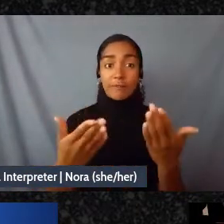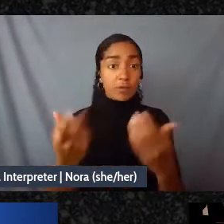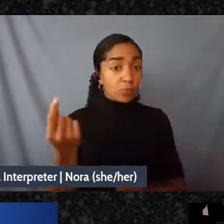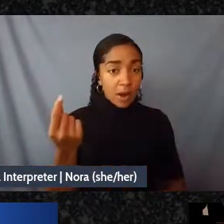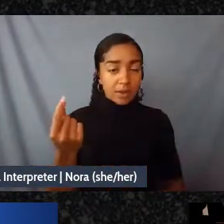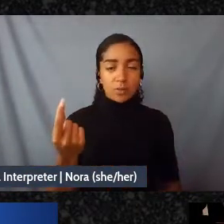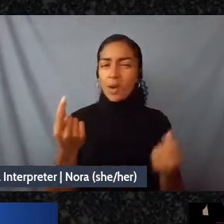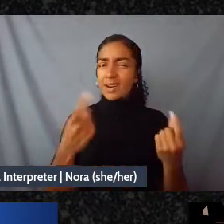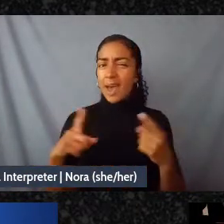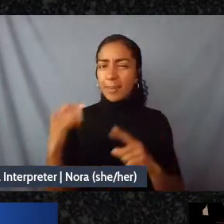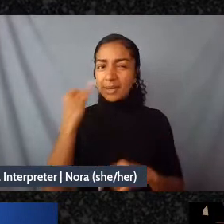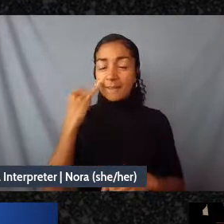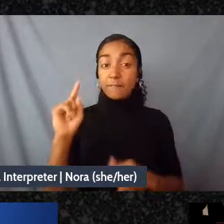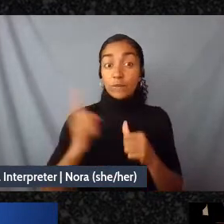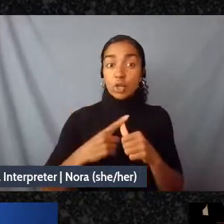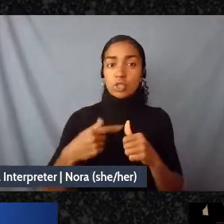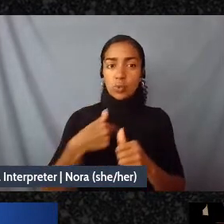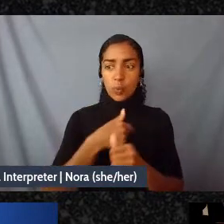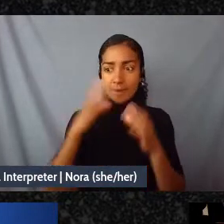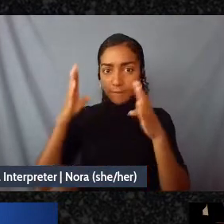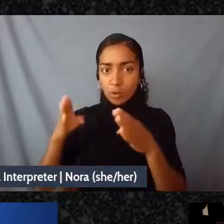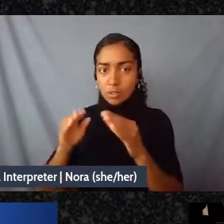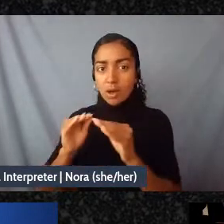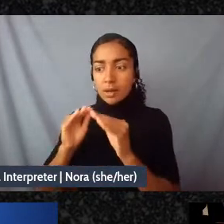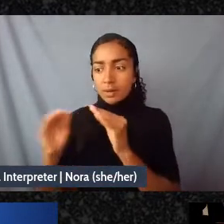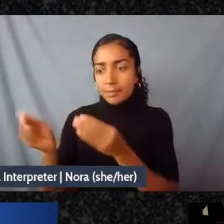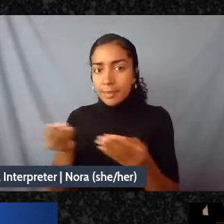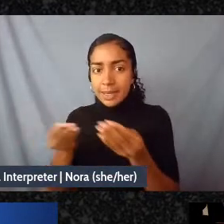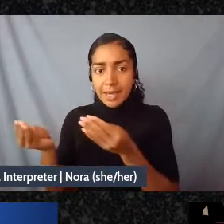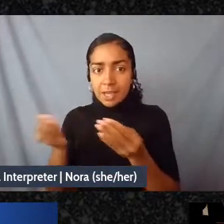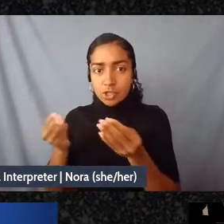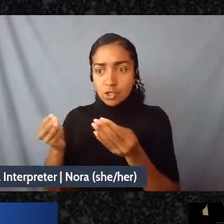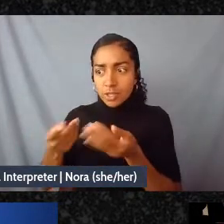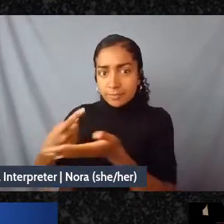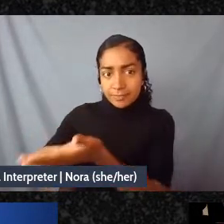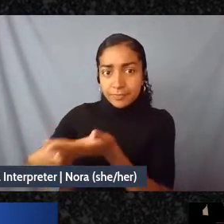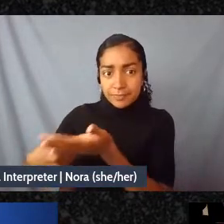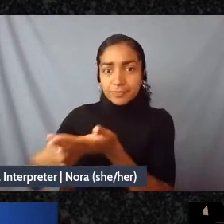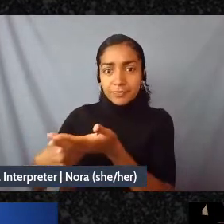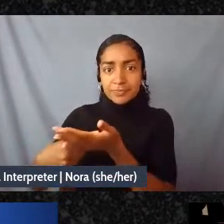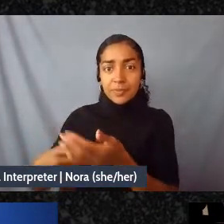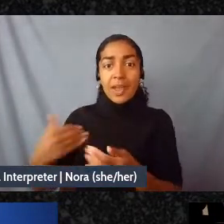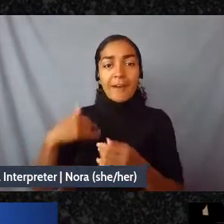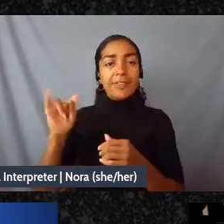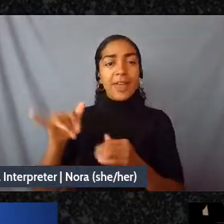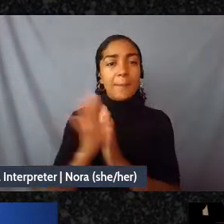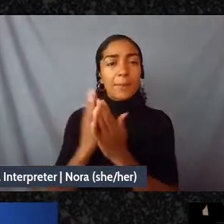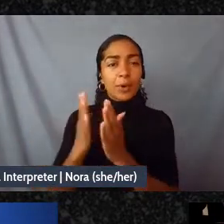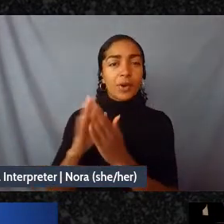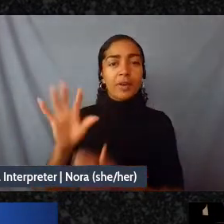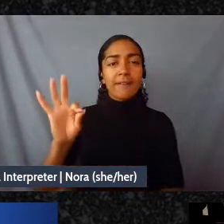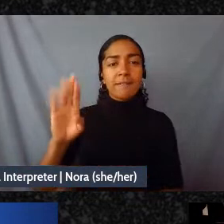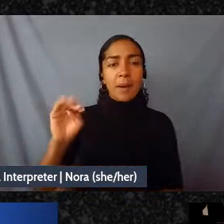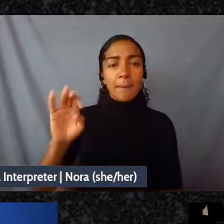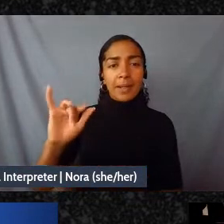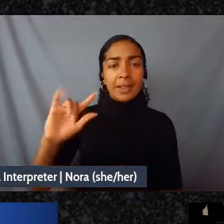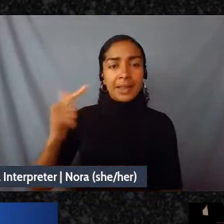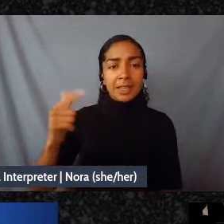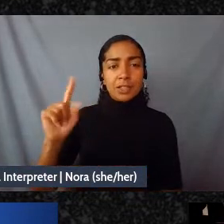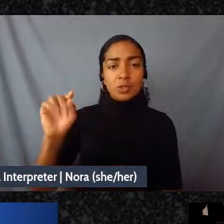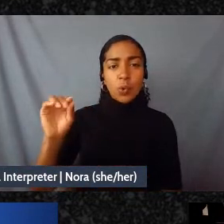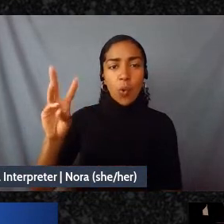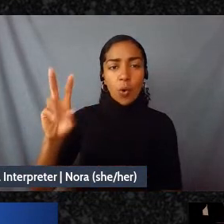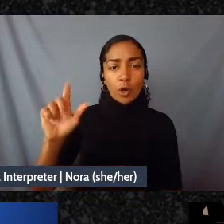we first turned to mediation, we first, you know, got the book Fumbling Towards Repair by Shira Hassan and Miriam Kaba and